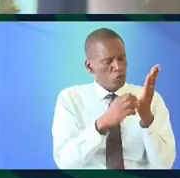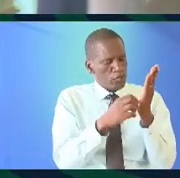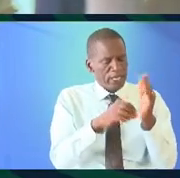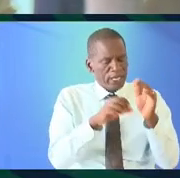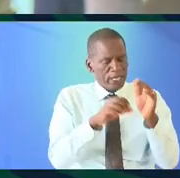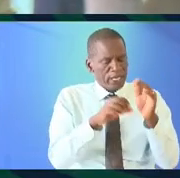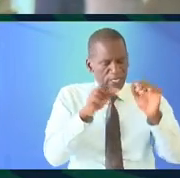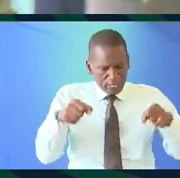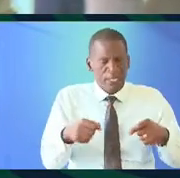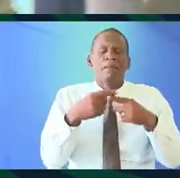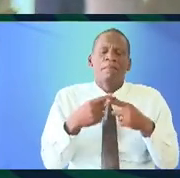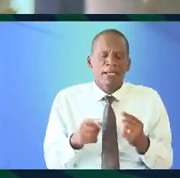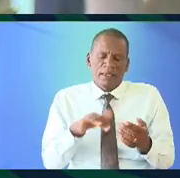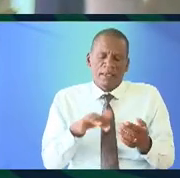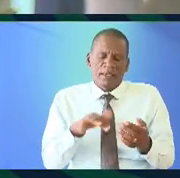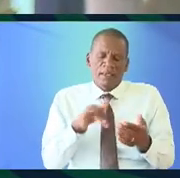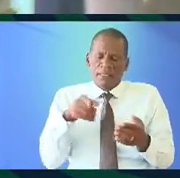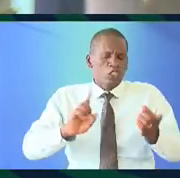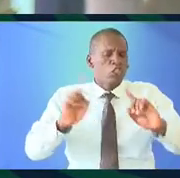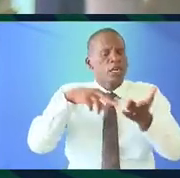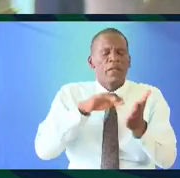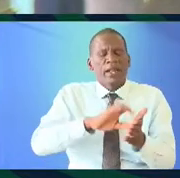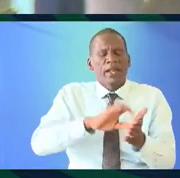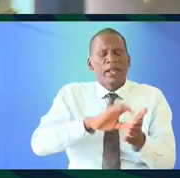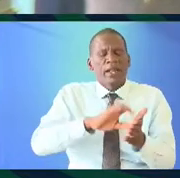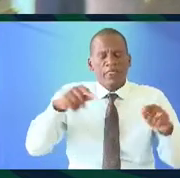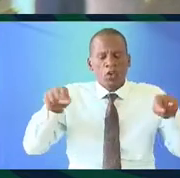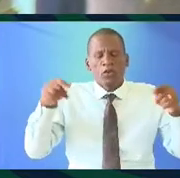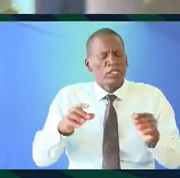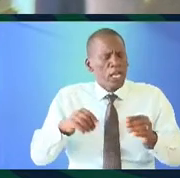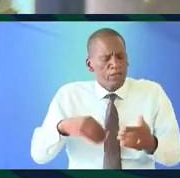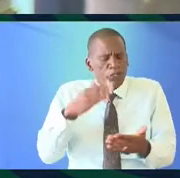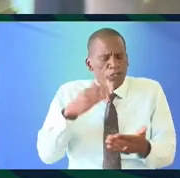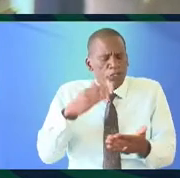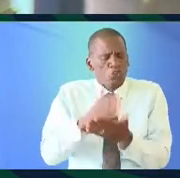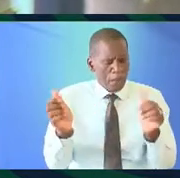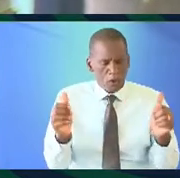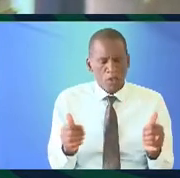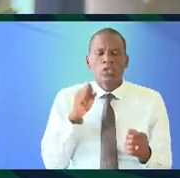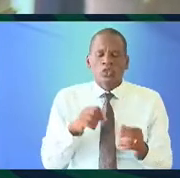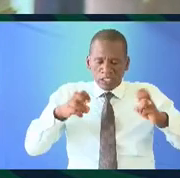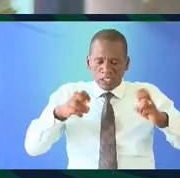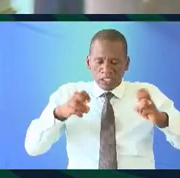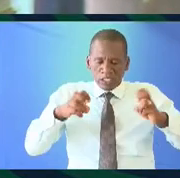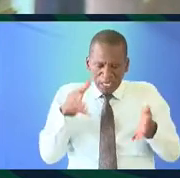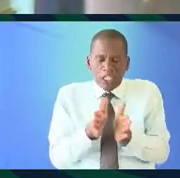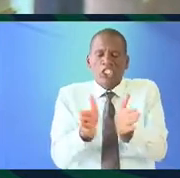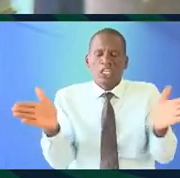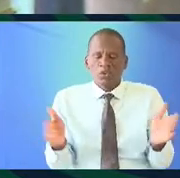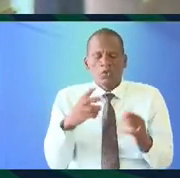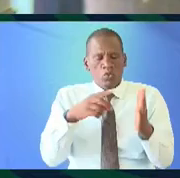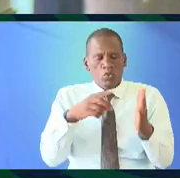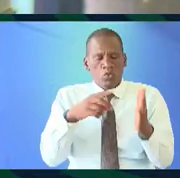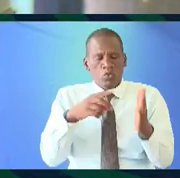but that does not mean the other conflicts have been eliminated okay so look at it conversely